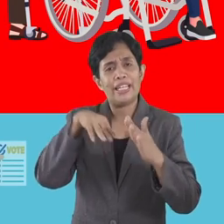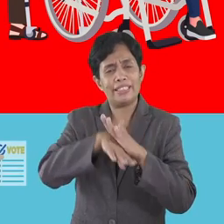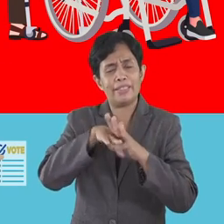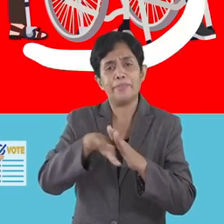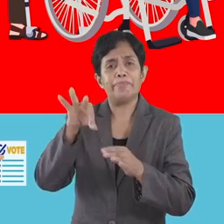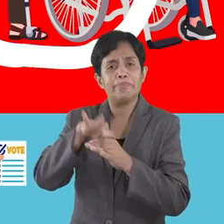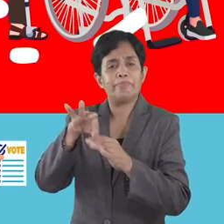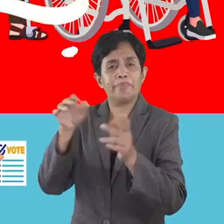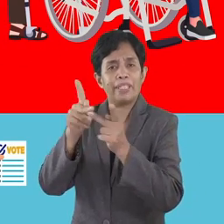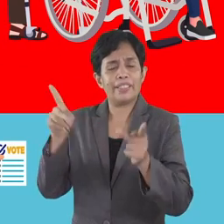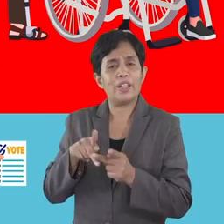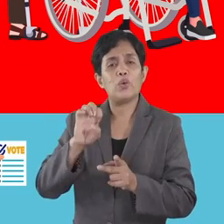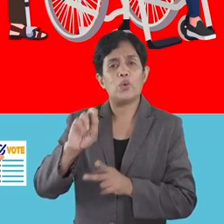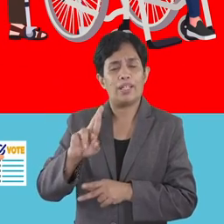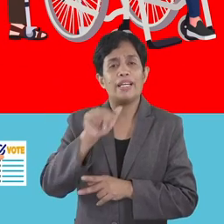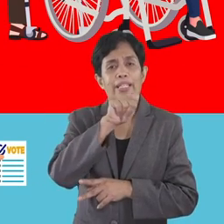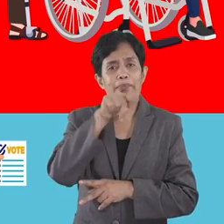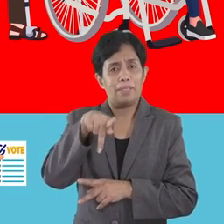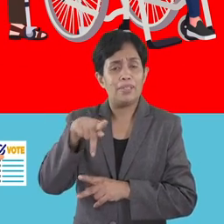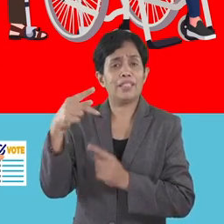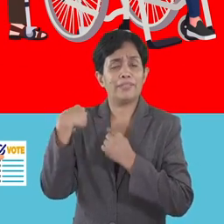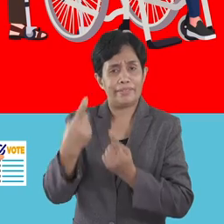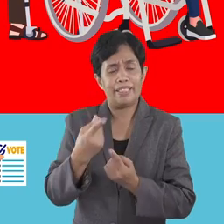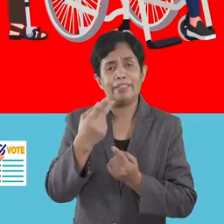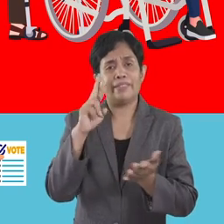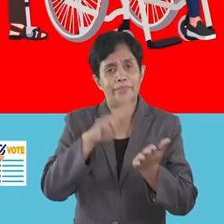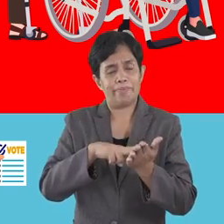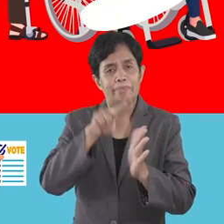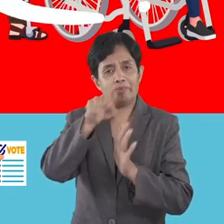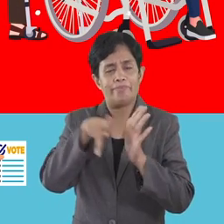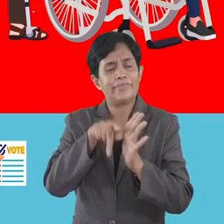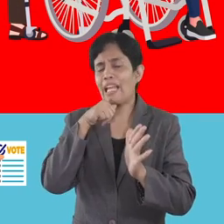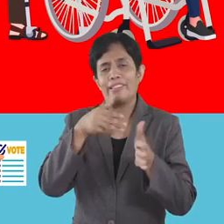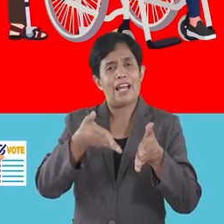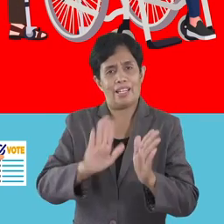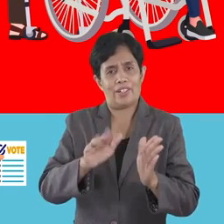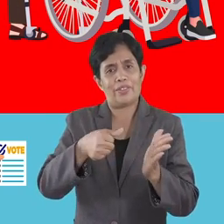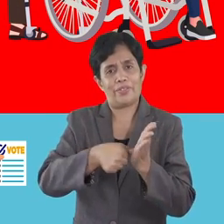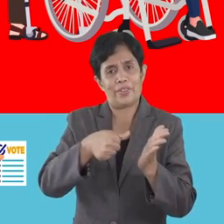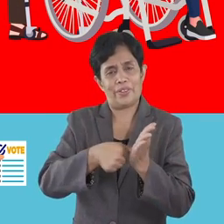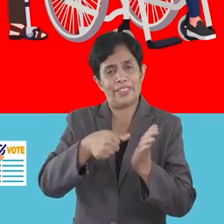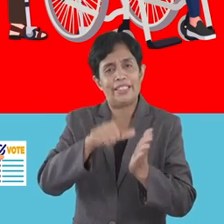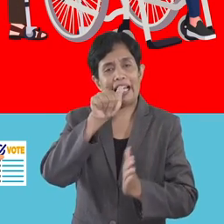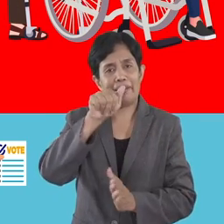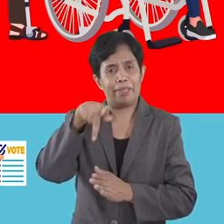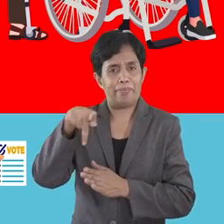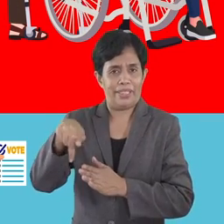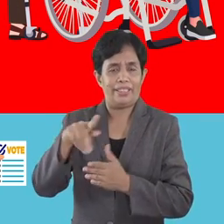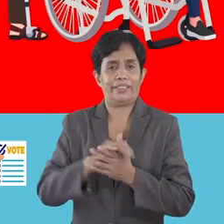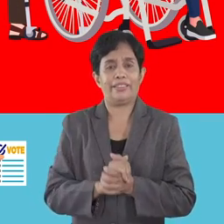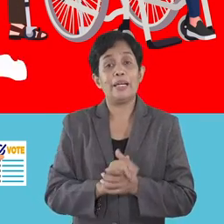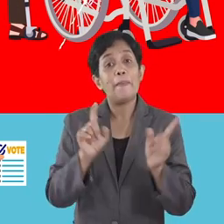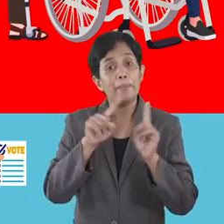polling places, or APPs, during the registration period, they will not be allowed to vote in EAPPs.